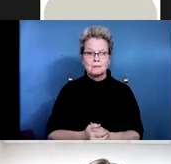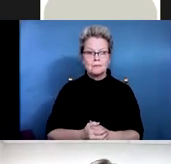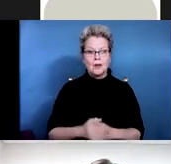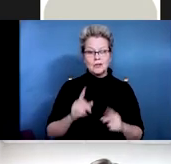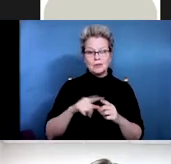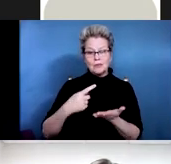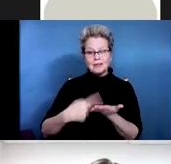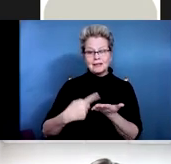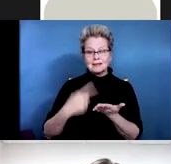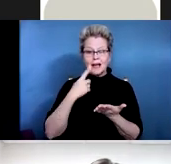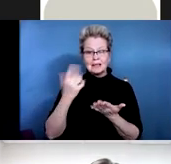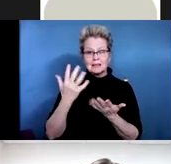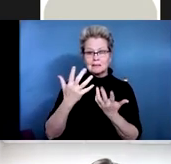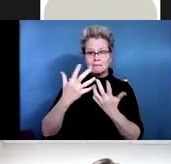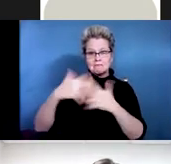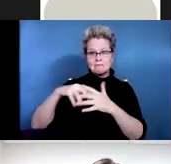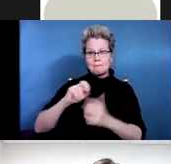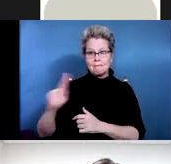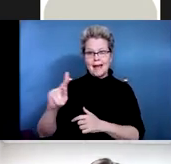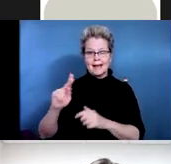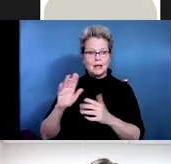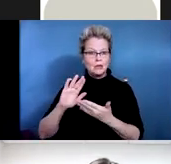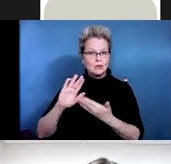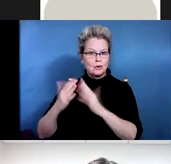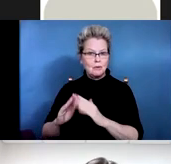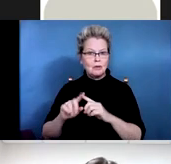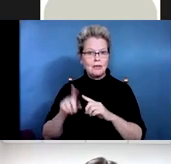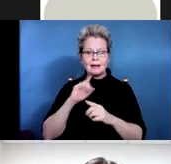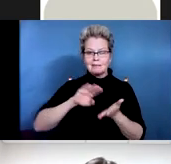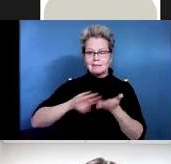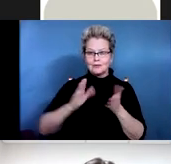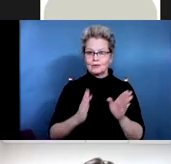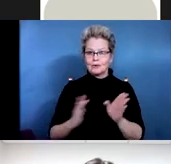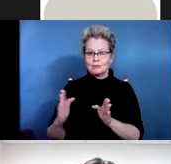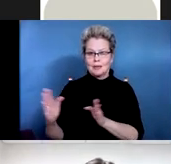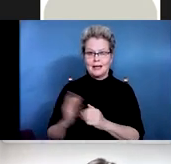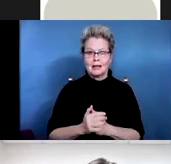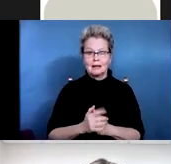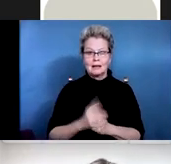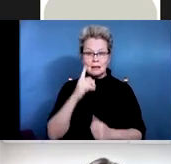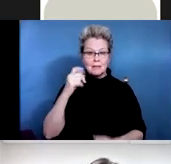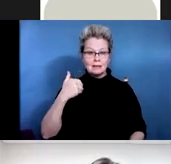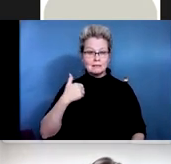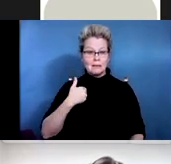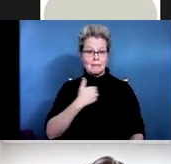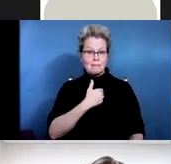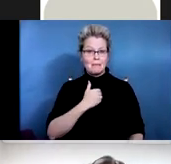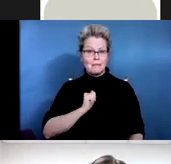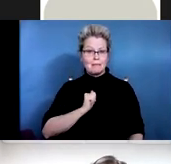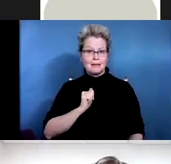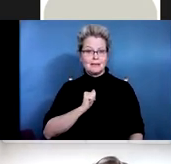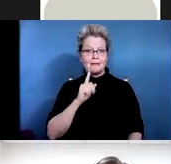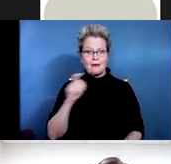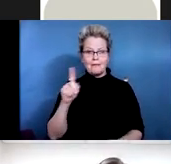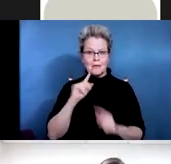and independent living, as well as discharge planning. So, because I'm a member, I'm a hospital employee and a member of these